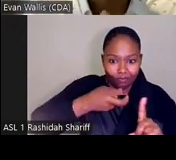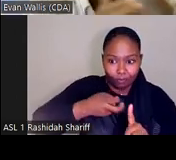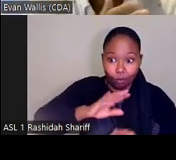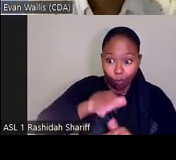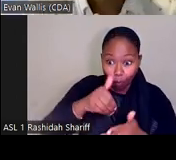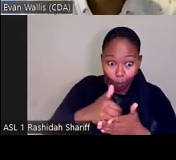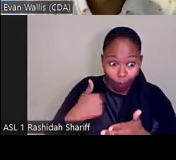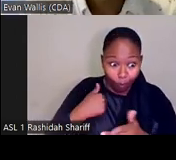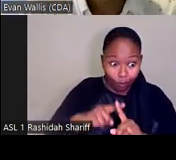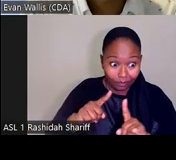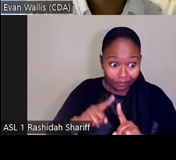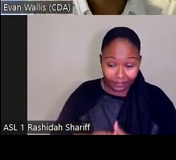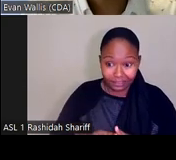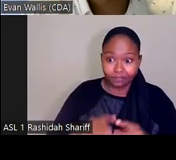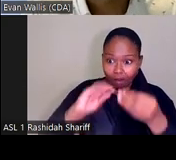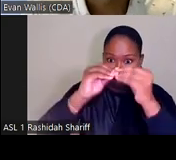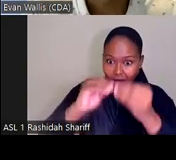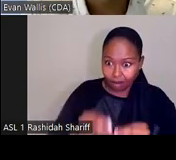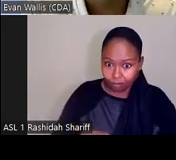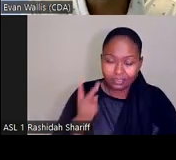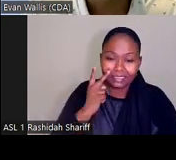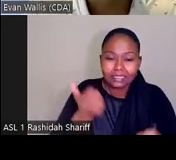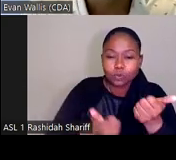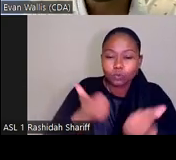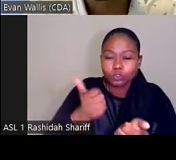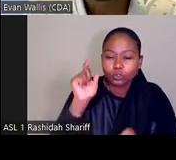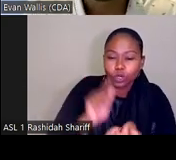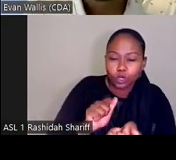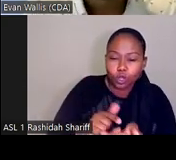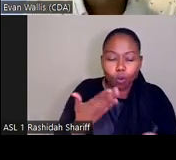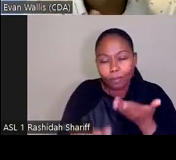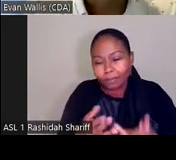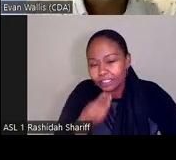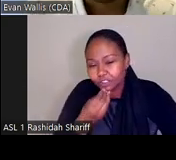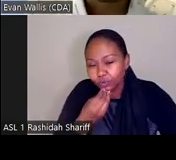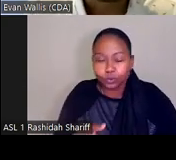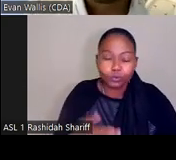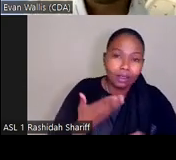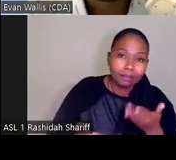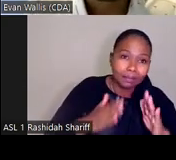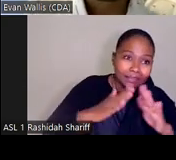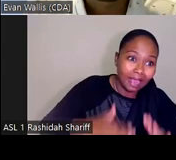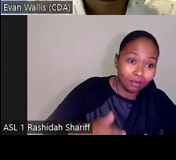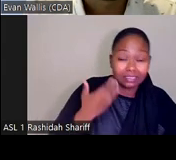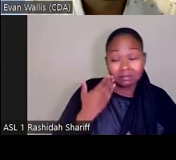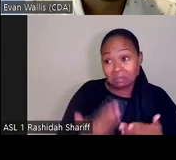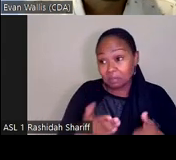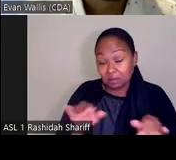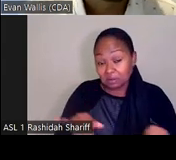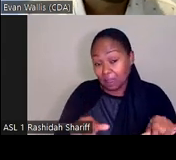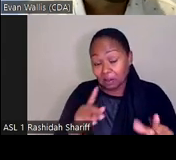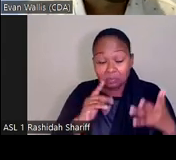and see where it's lowest, for example. Maybe it's housing cost burden, maybe it's food insecurity. Maybe there's a pattern there between those two.